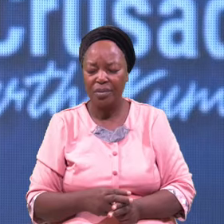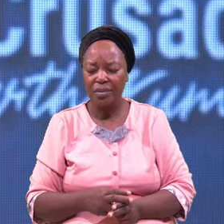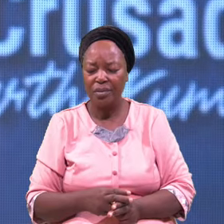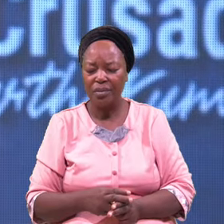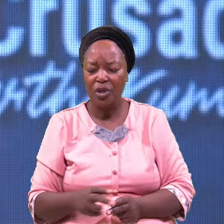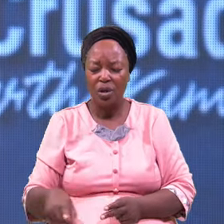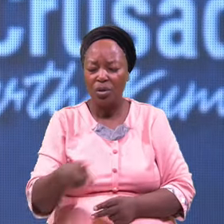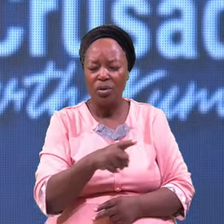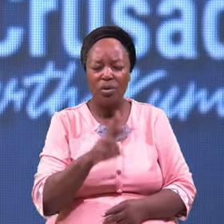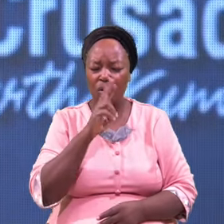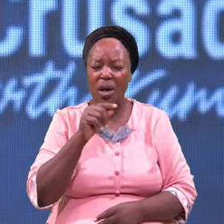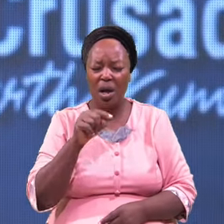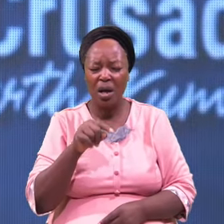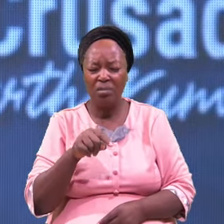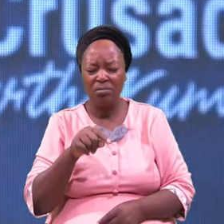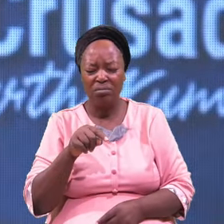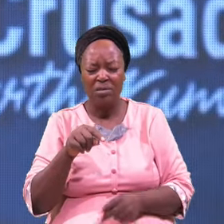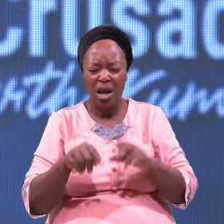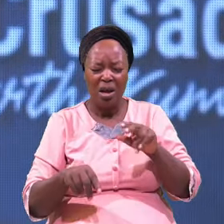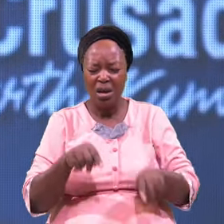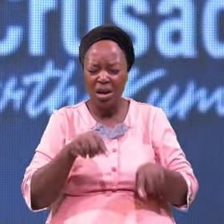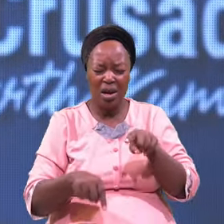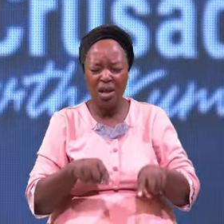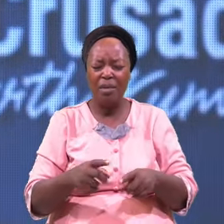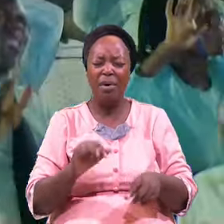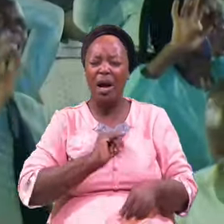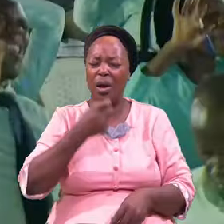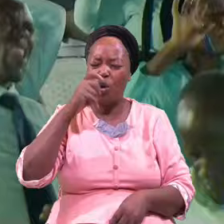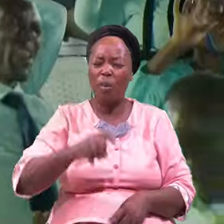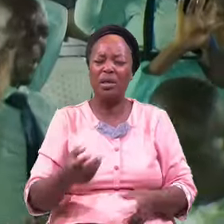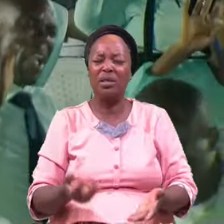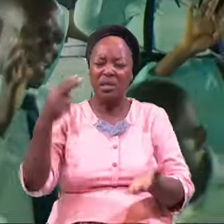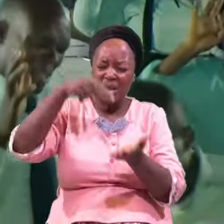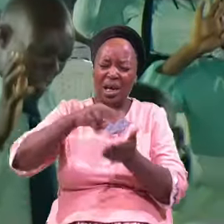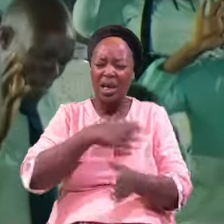So I Command Rise Up And Walk In Jesus Name